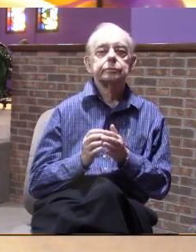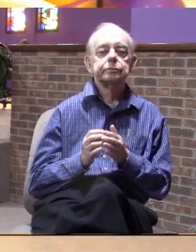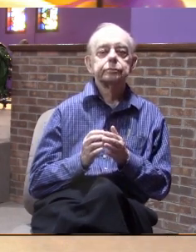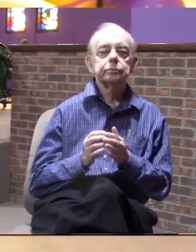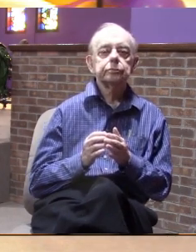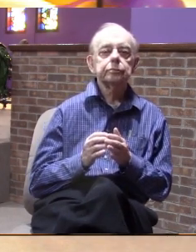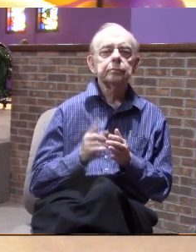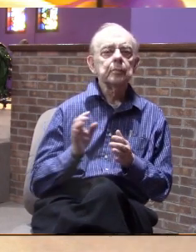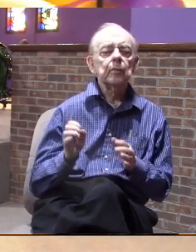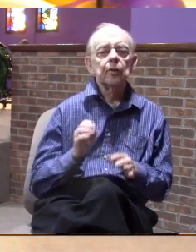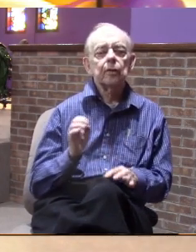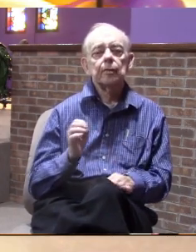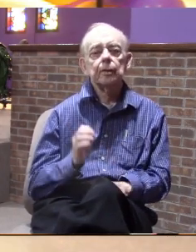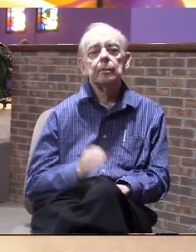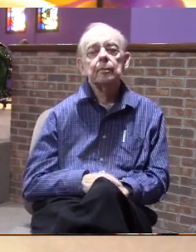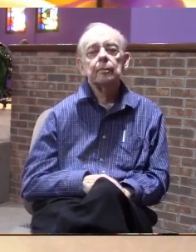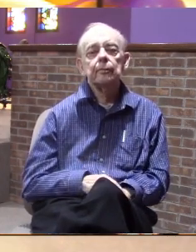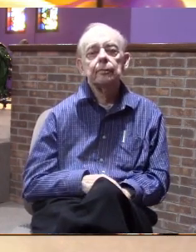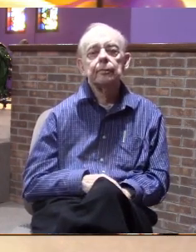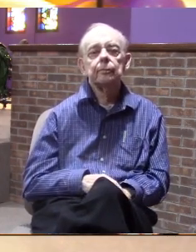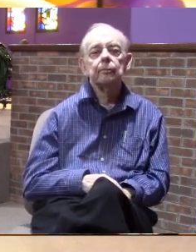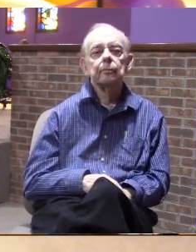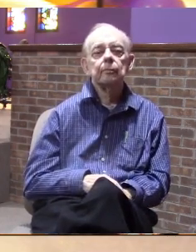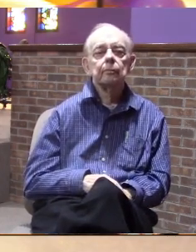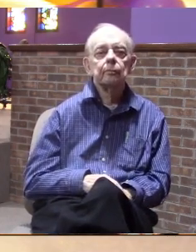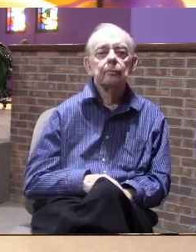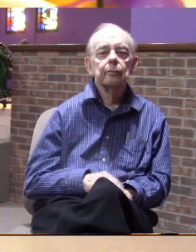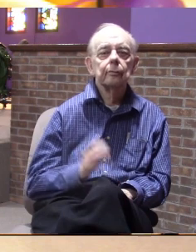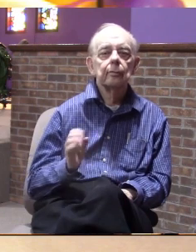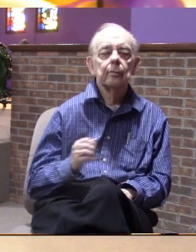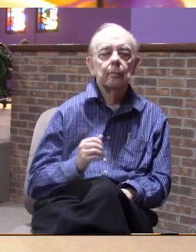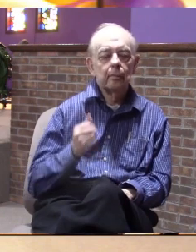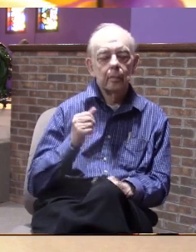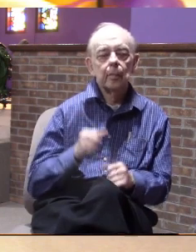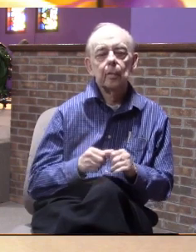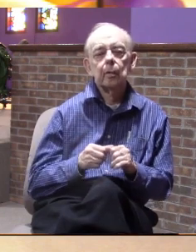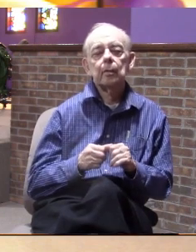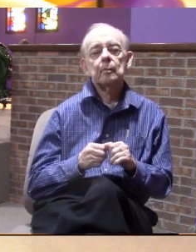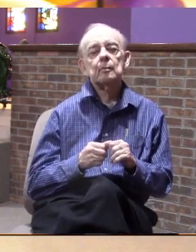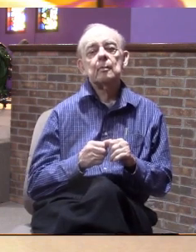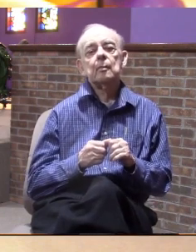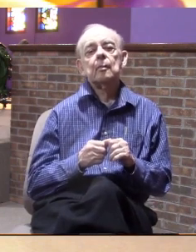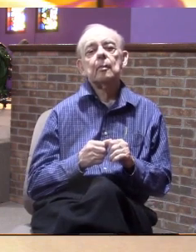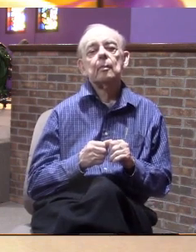do you ever do you ever remember what it's like